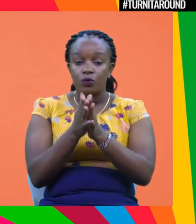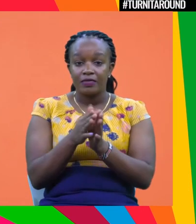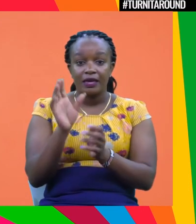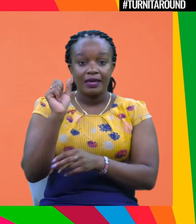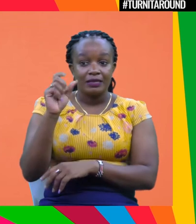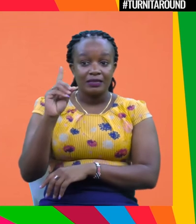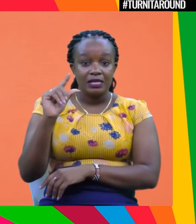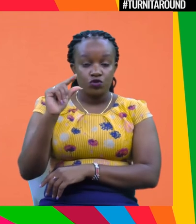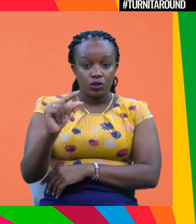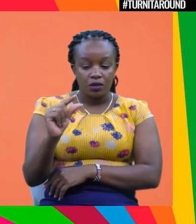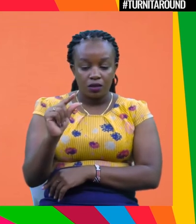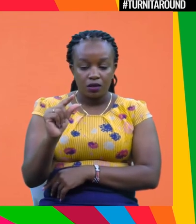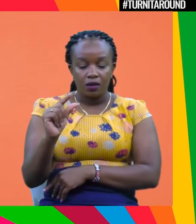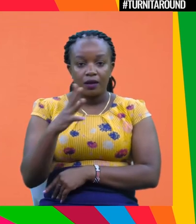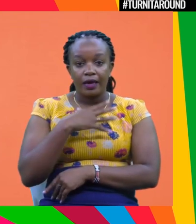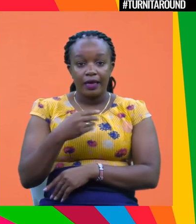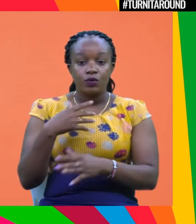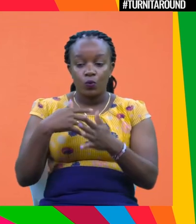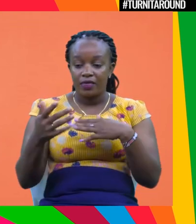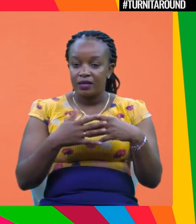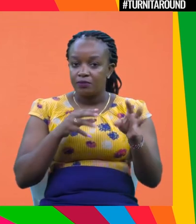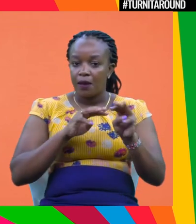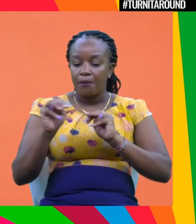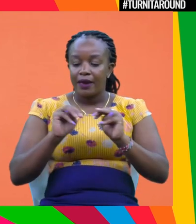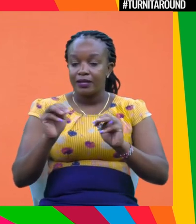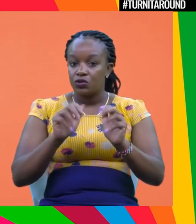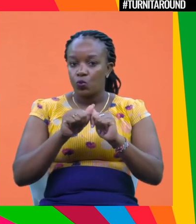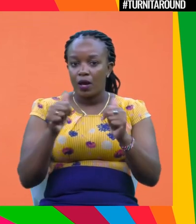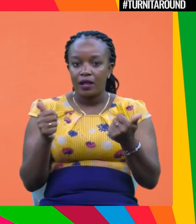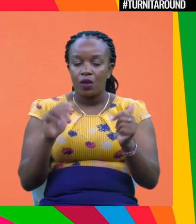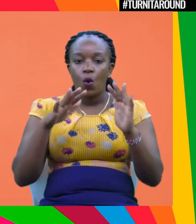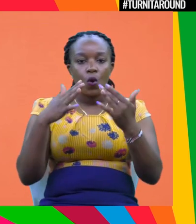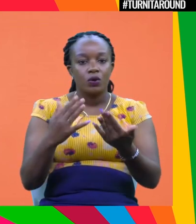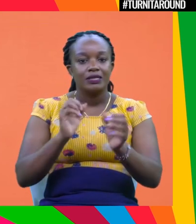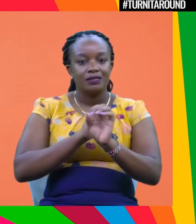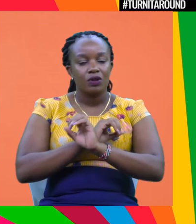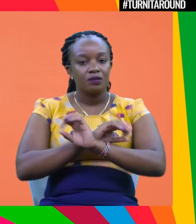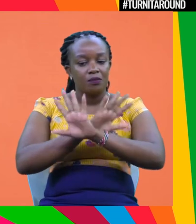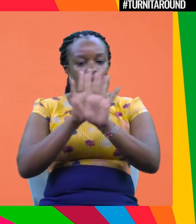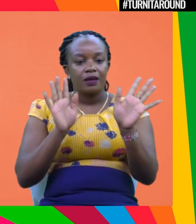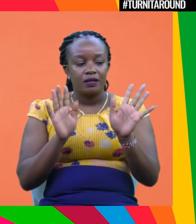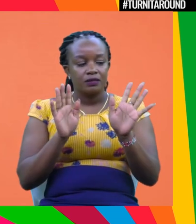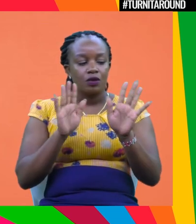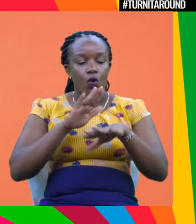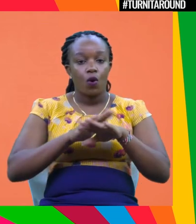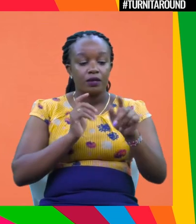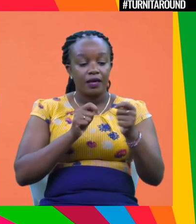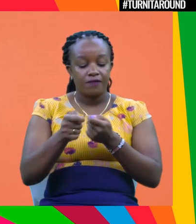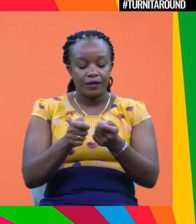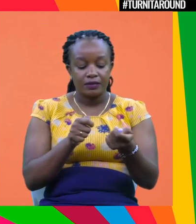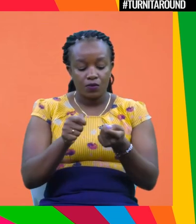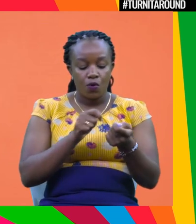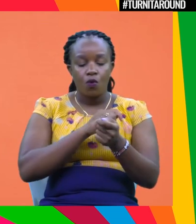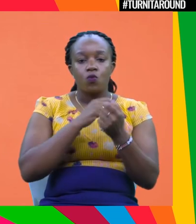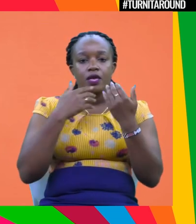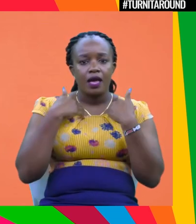to the SDGs. Is it, you know, being managed properly in that fashion? Is there transparency in that? And also, is there governance in that?